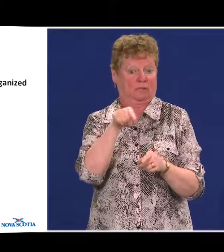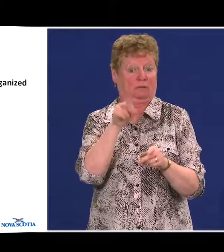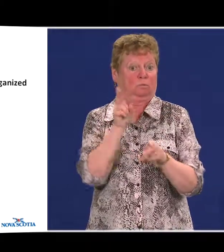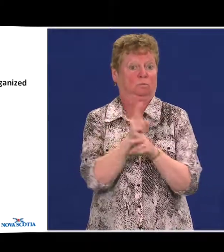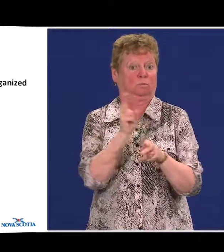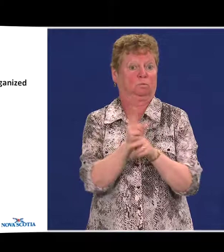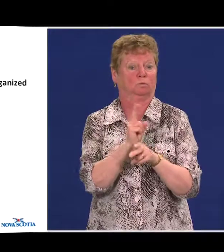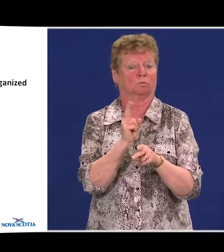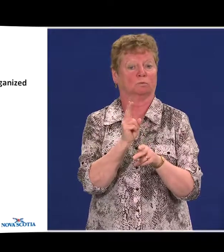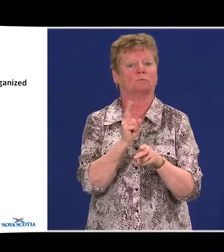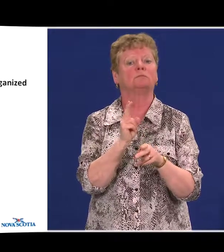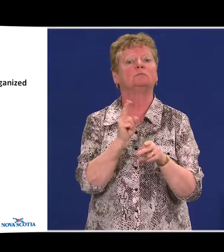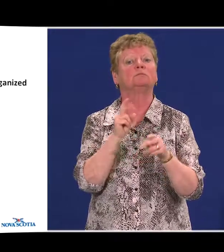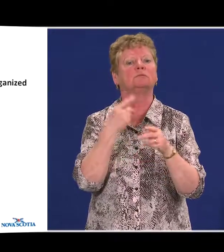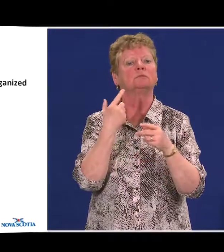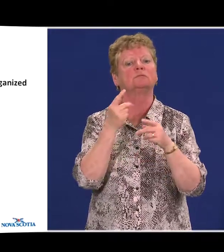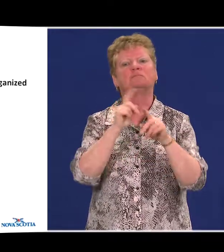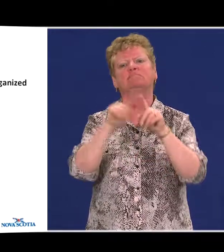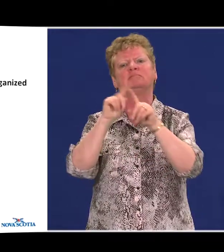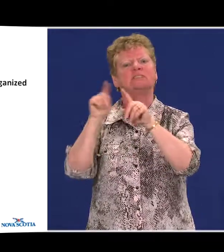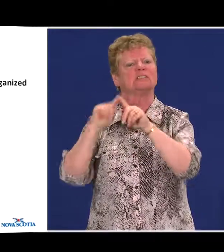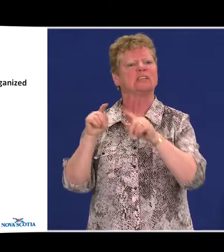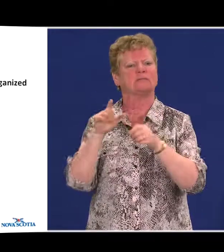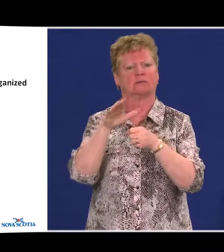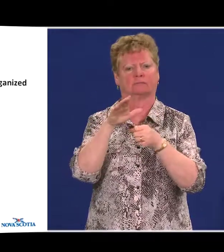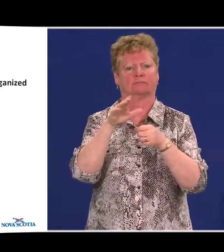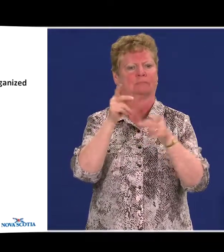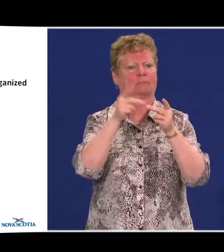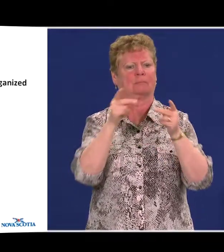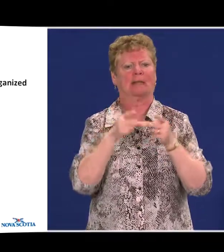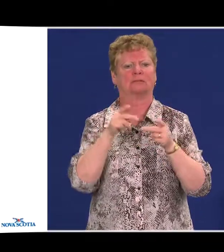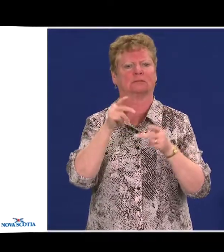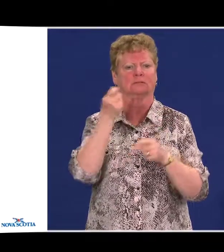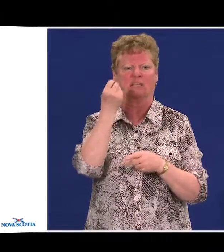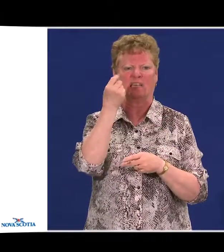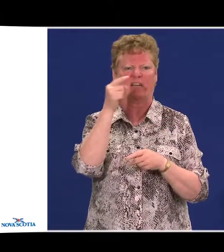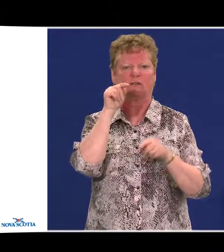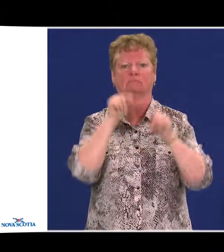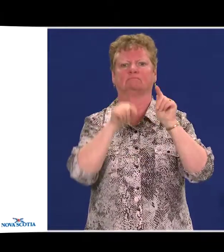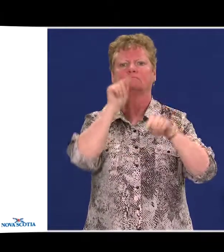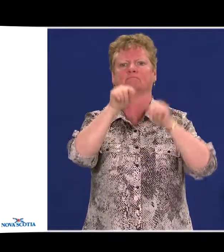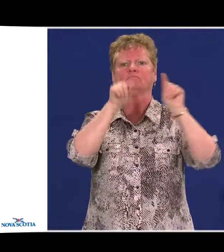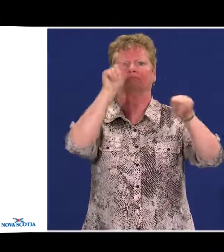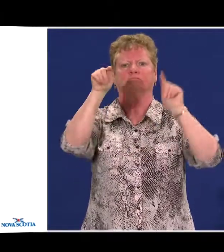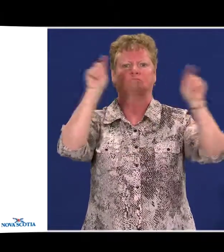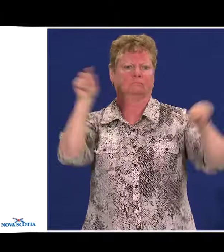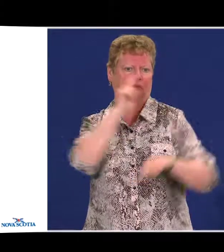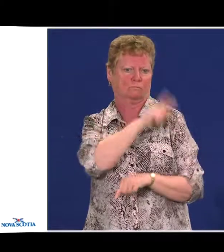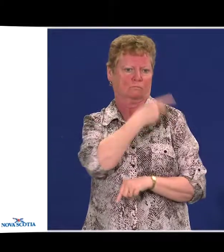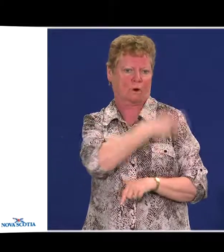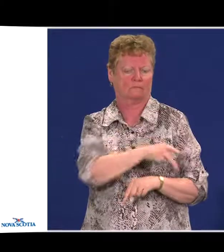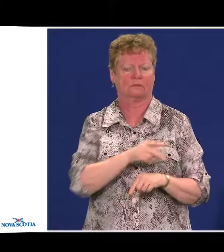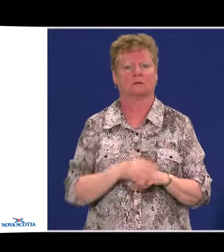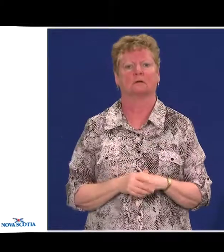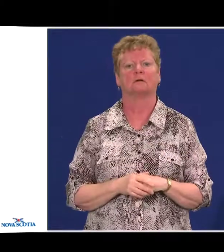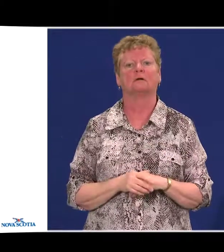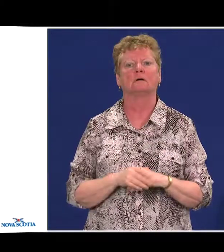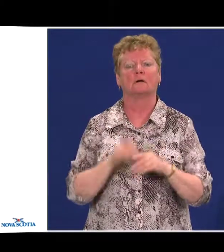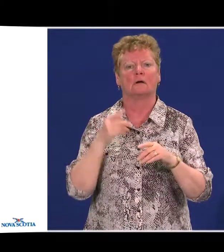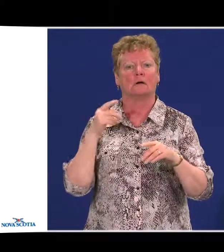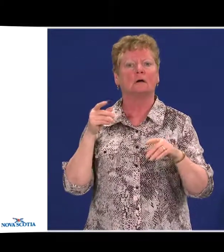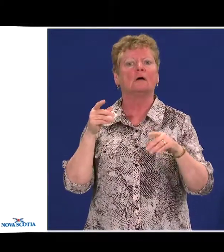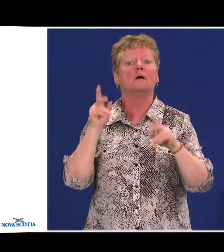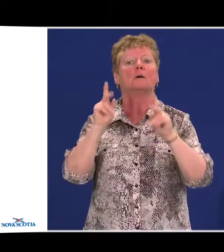in 11 different areas of the province and we heard from over